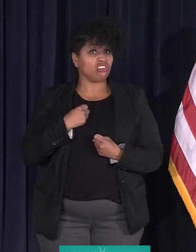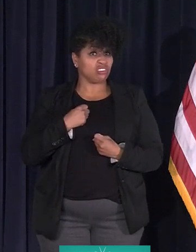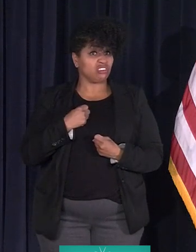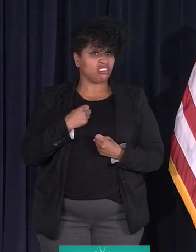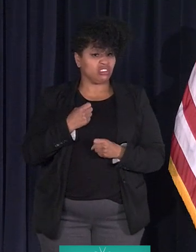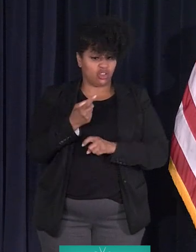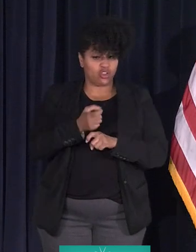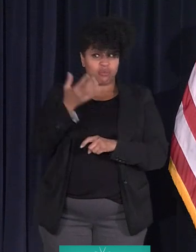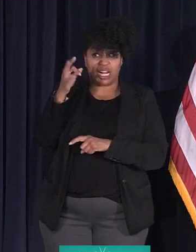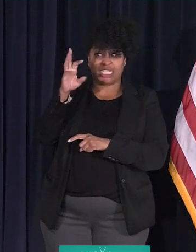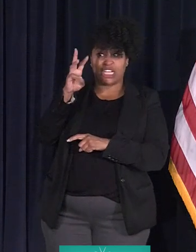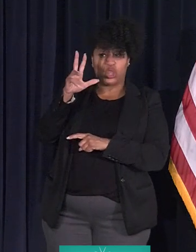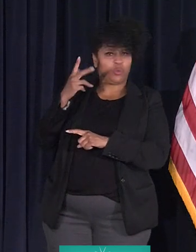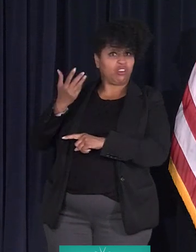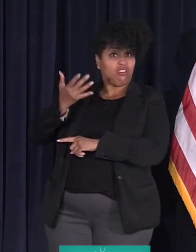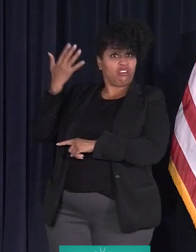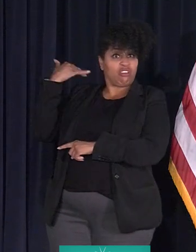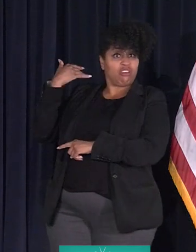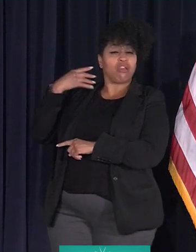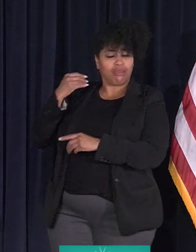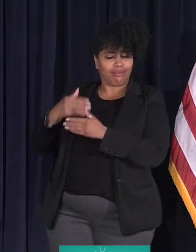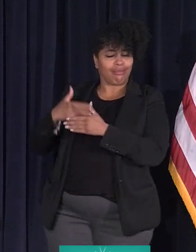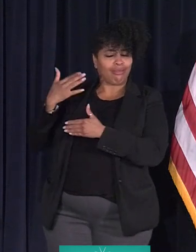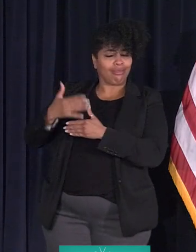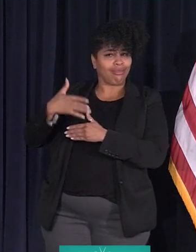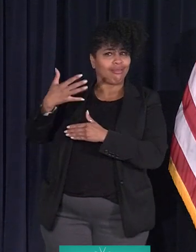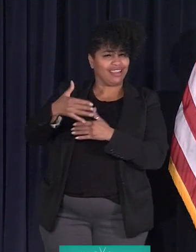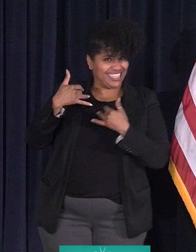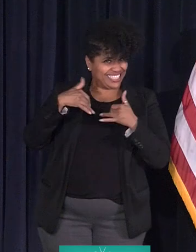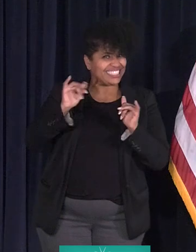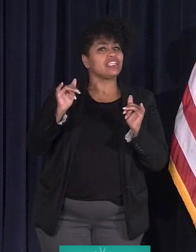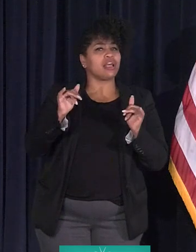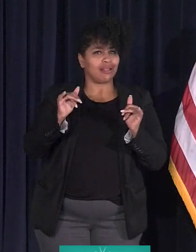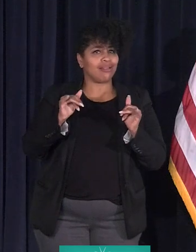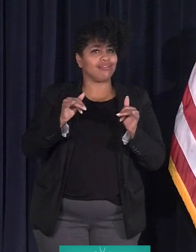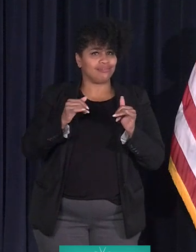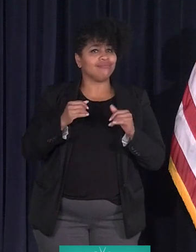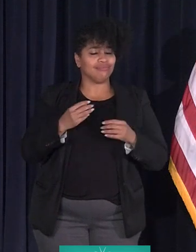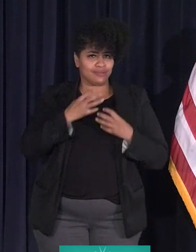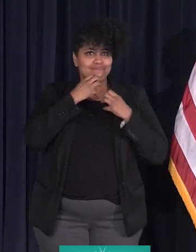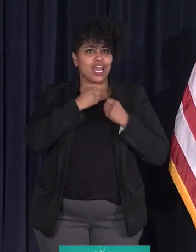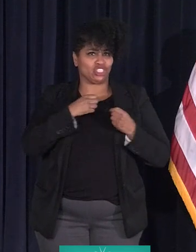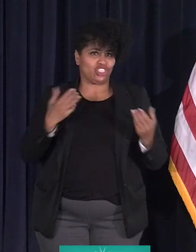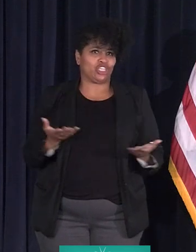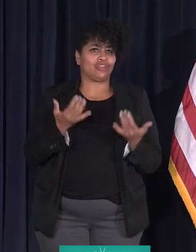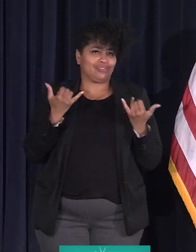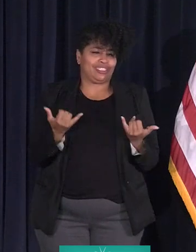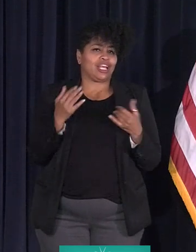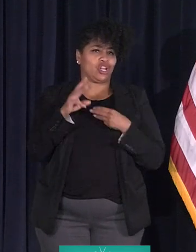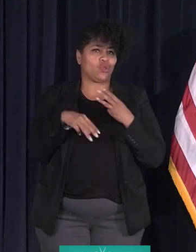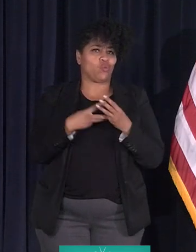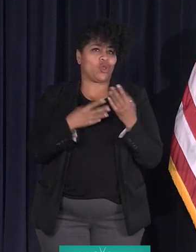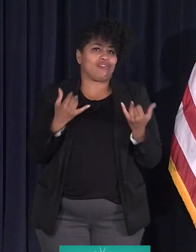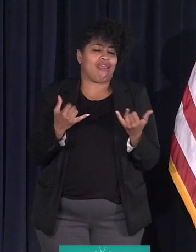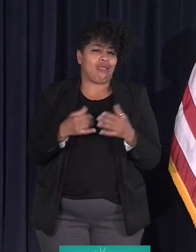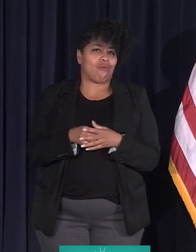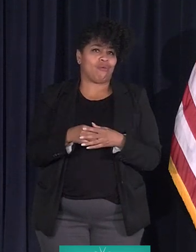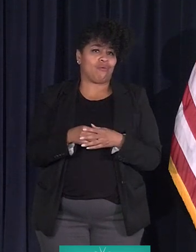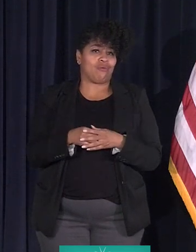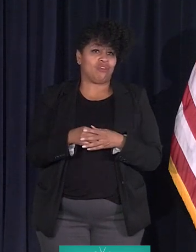1963 and beyond is still fanning flames in Detroit and the world today. The injustice